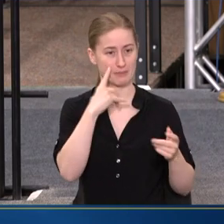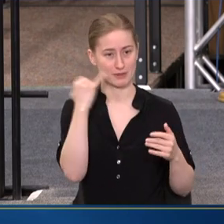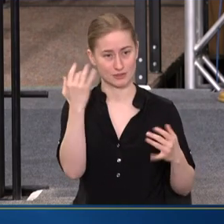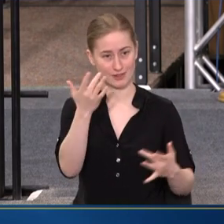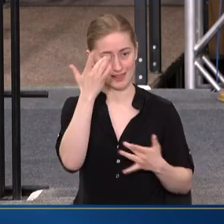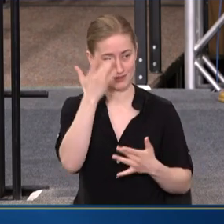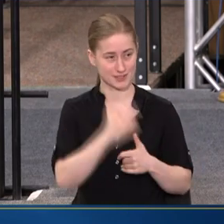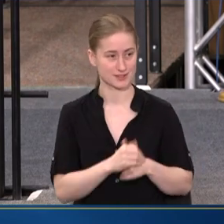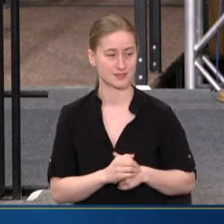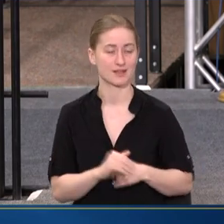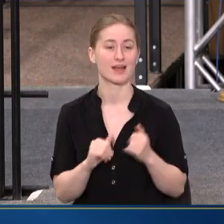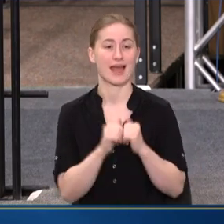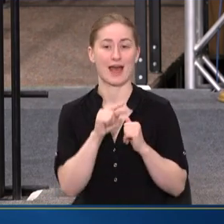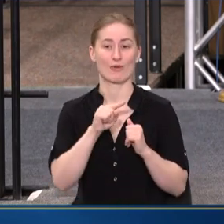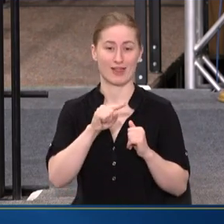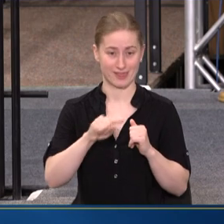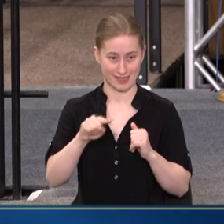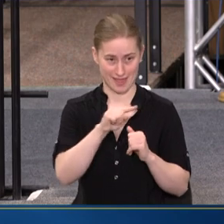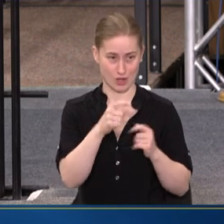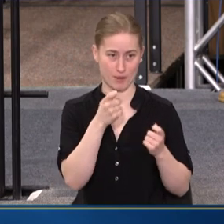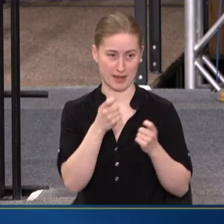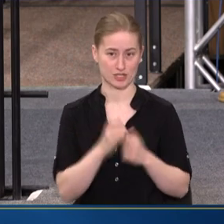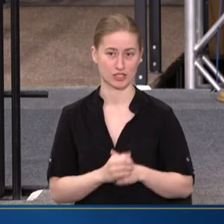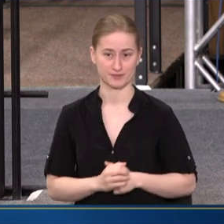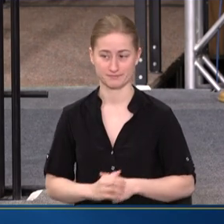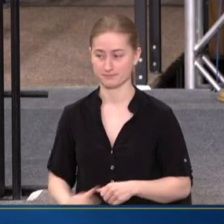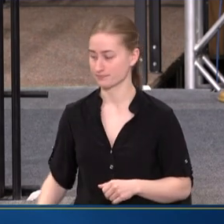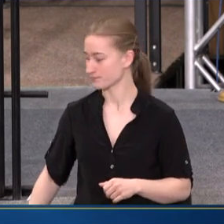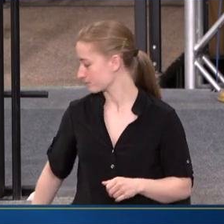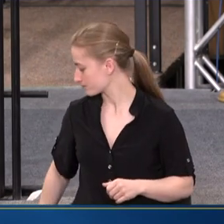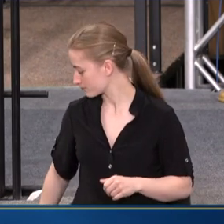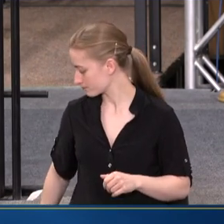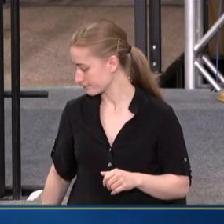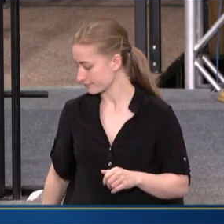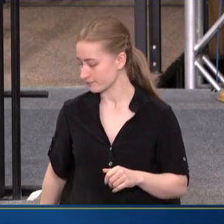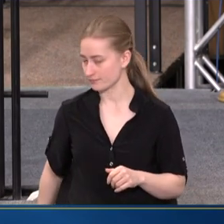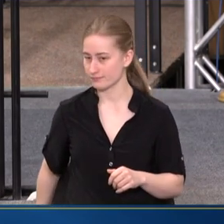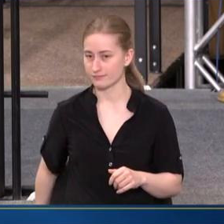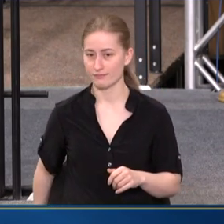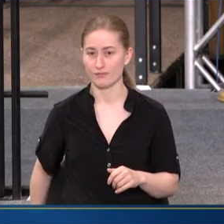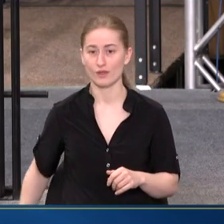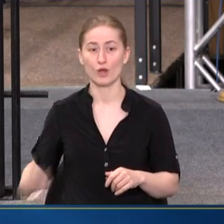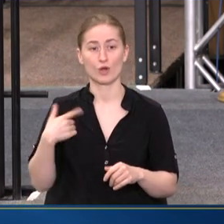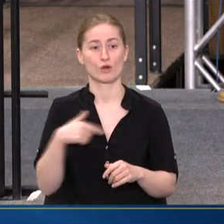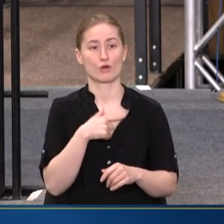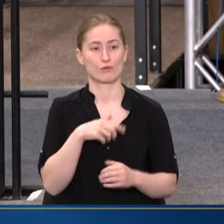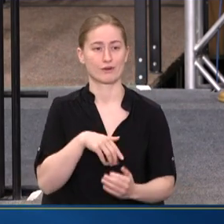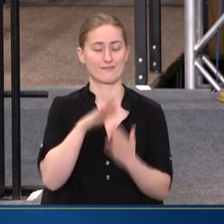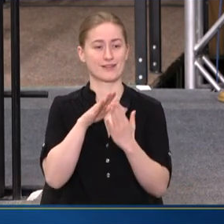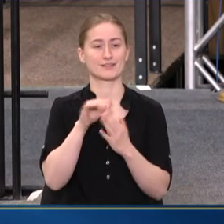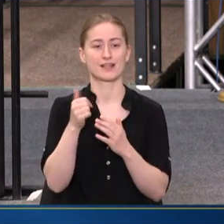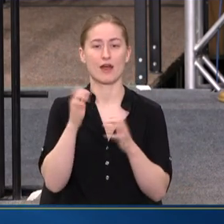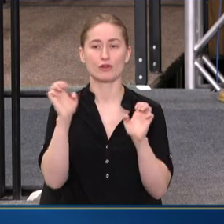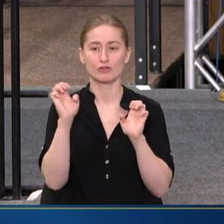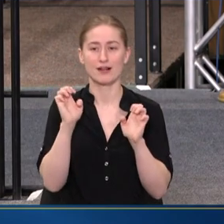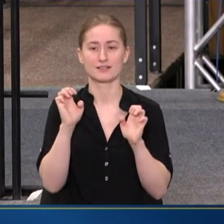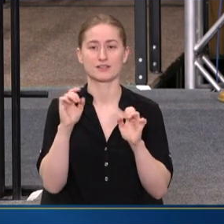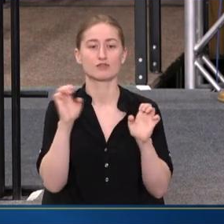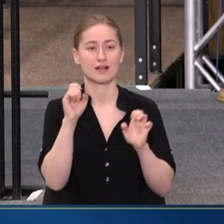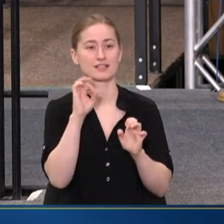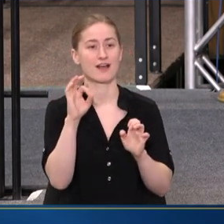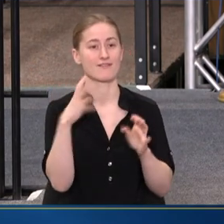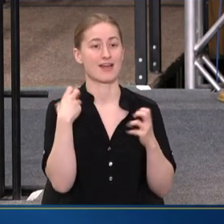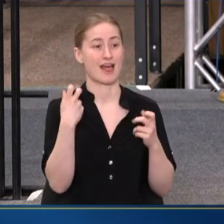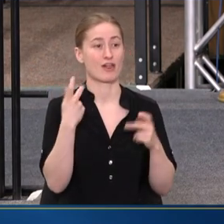AND HOW THEY ARE MANAGING. WE ARE FACING ANOTHER CRISIS. A CRISIS OF HEALTH CARE